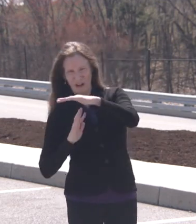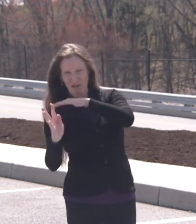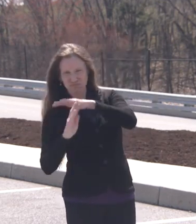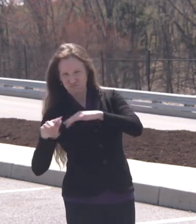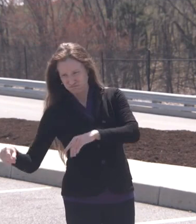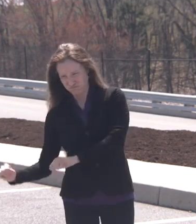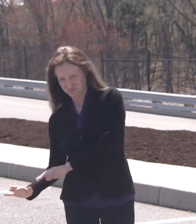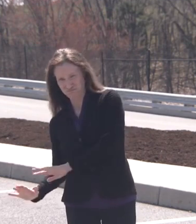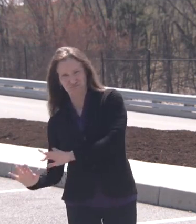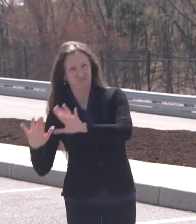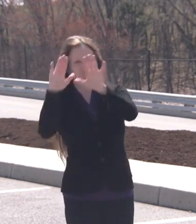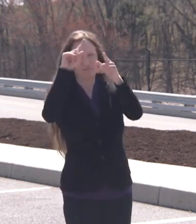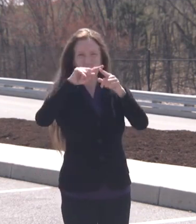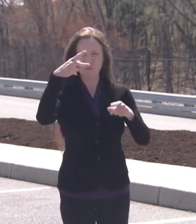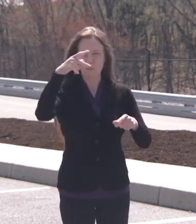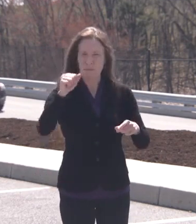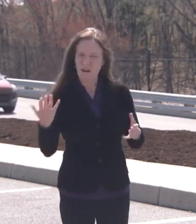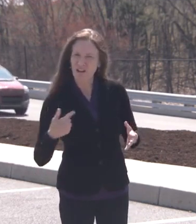Okay, thanks.